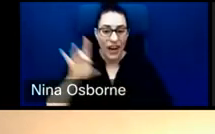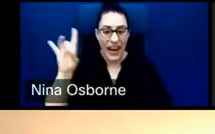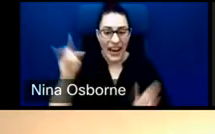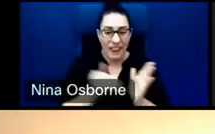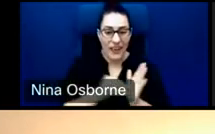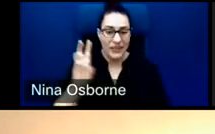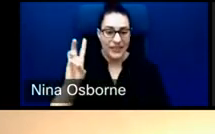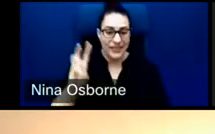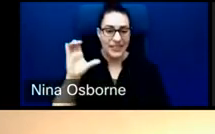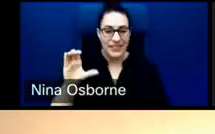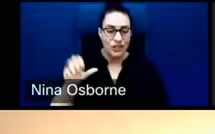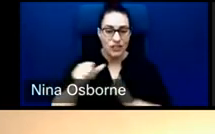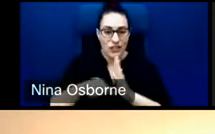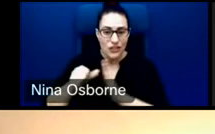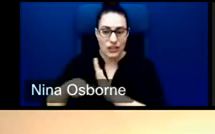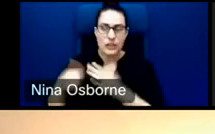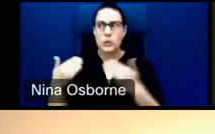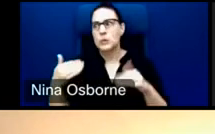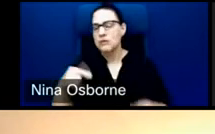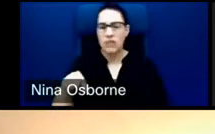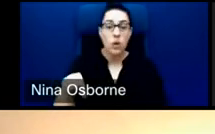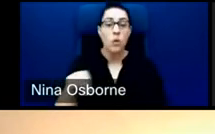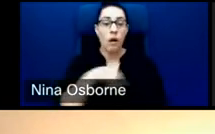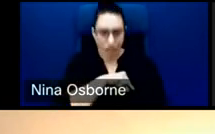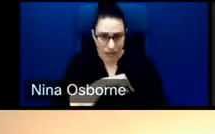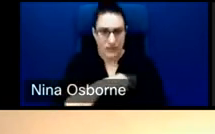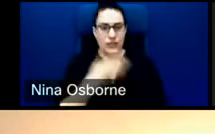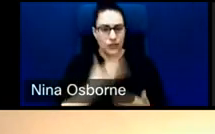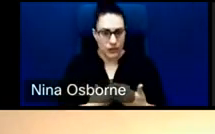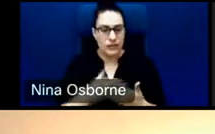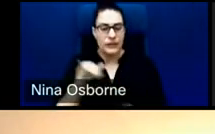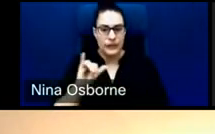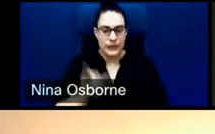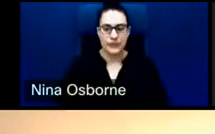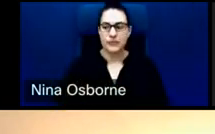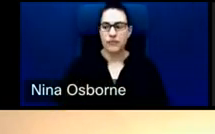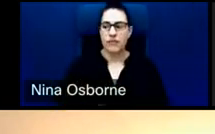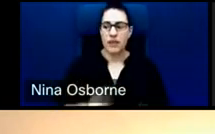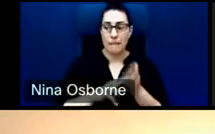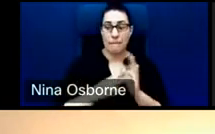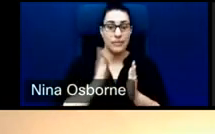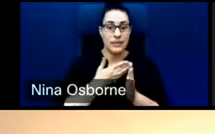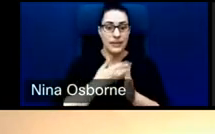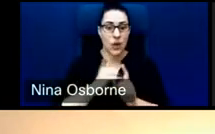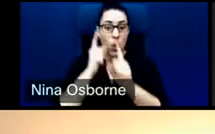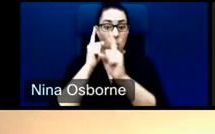high levels of quality. So they exceeded WHO's quality guidelines and the targets we've set by more than 25 percentage points. And